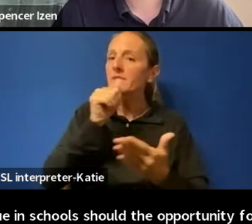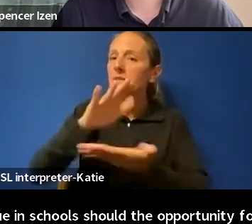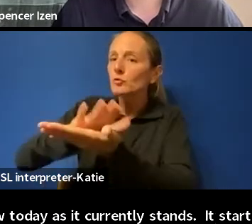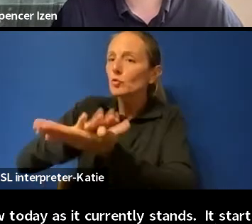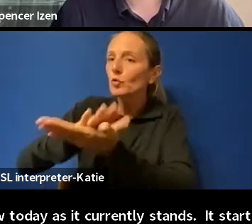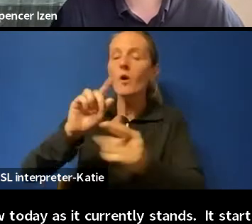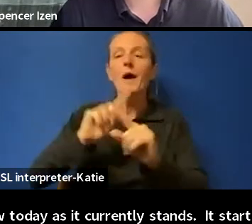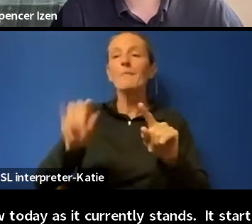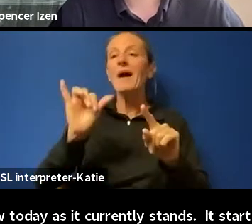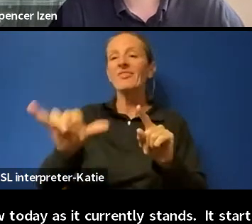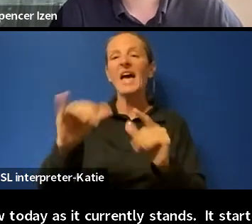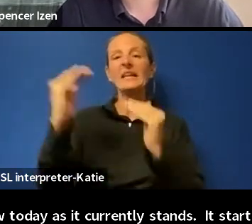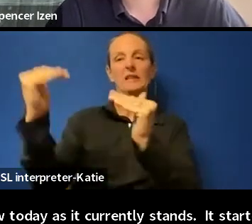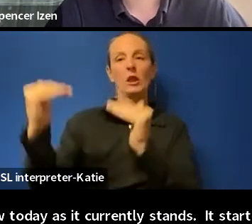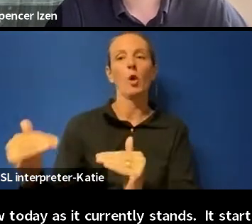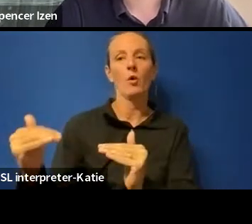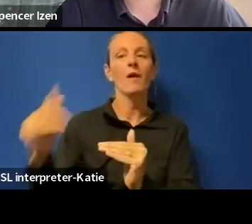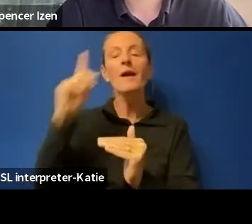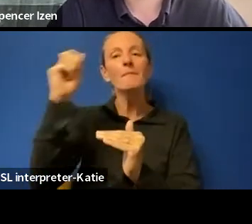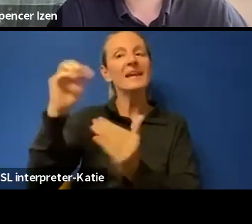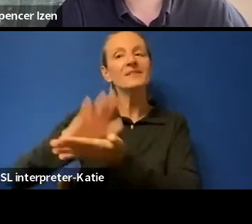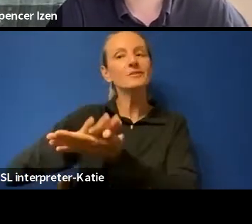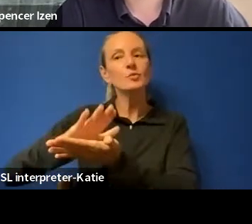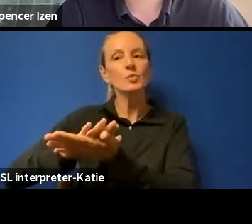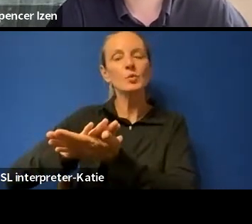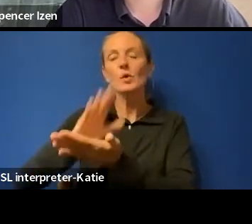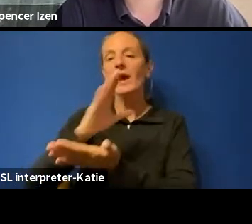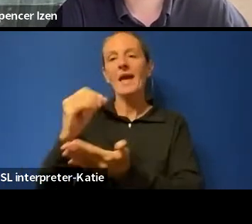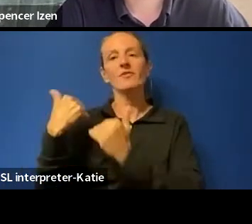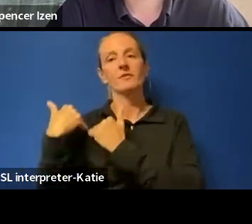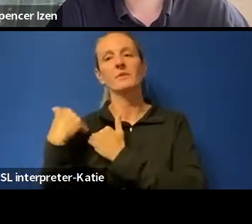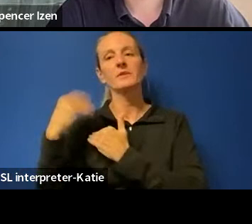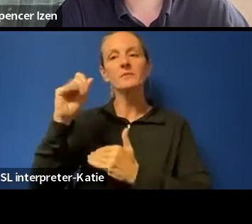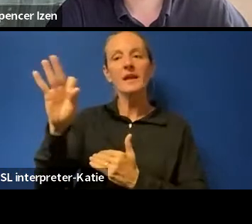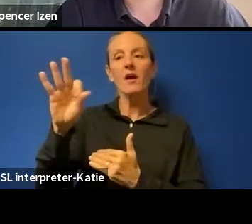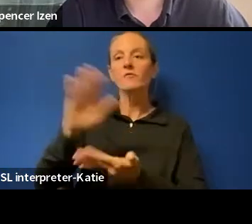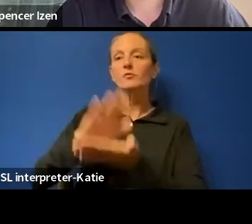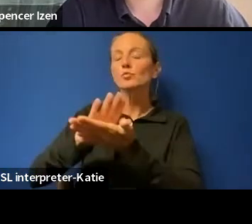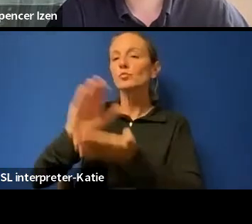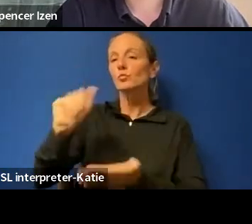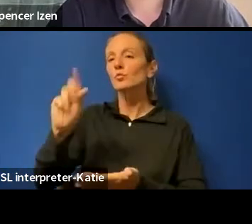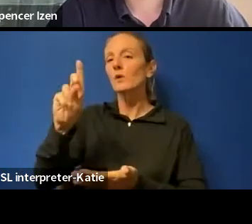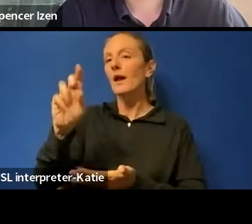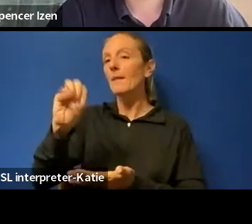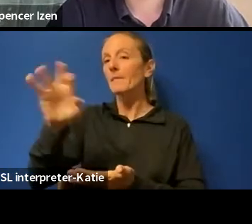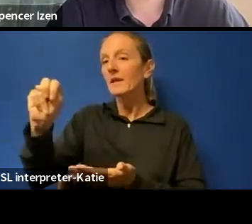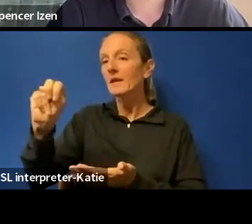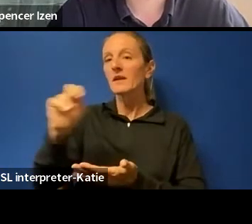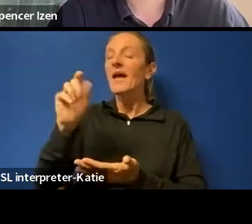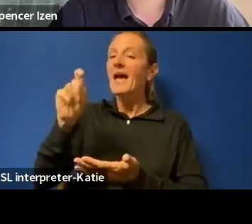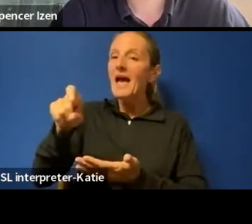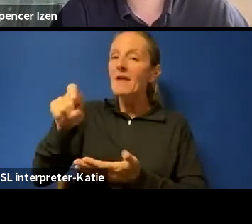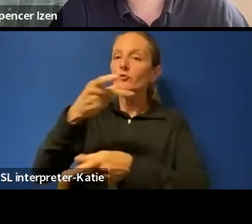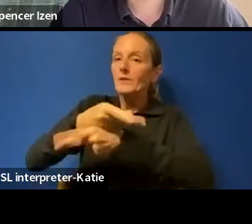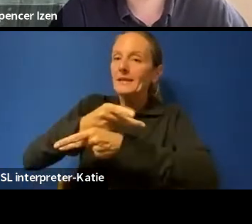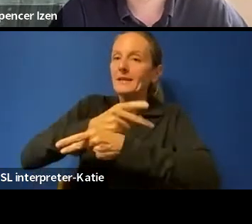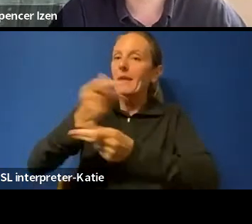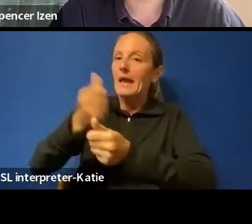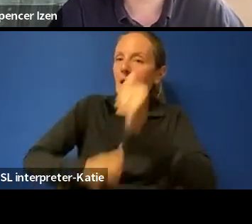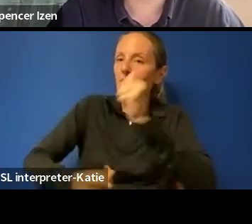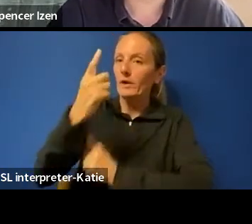is lower, given the school setting and the responsibility of school administrators to ensure the safety and well-being of the student body.